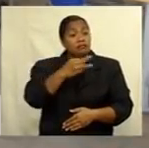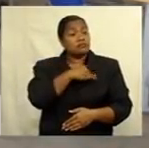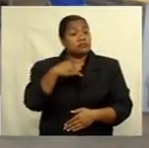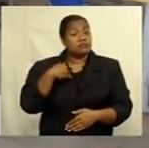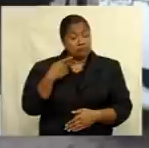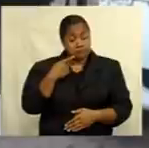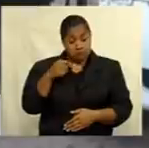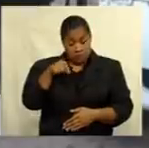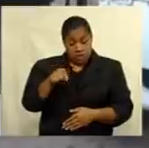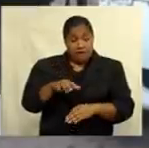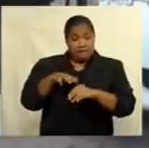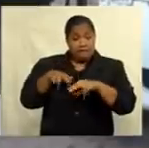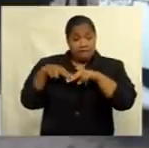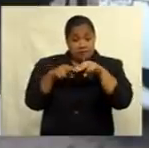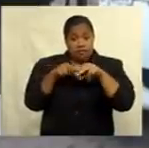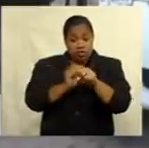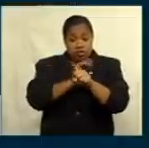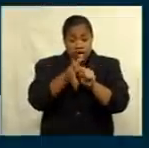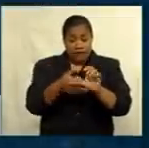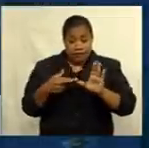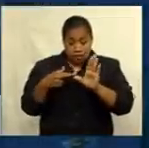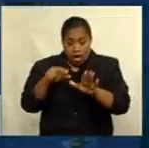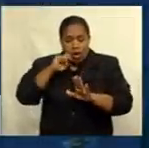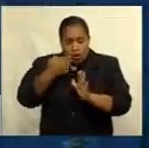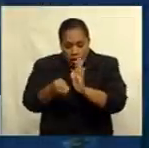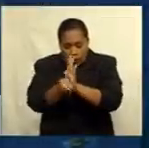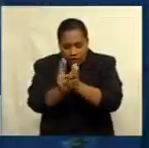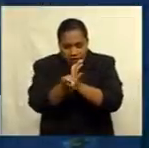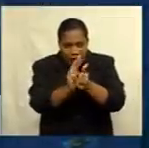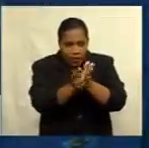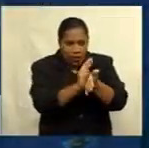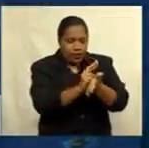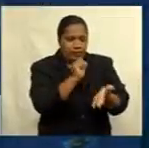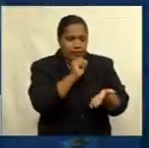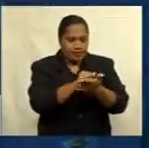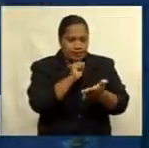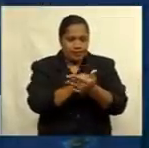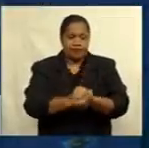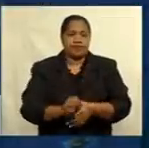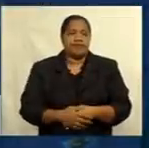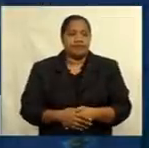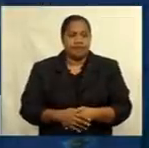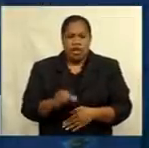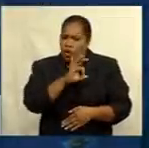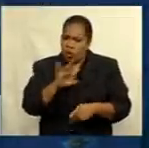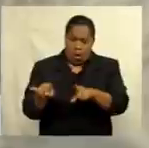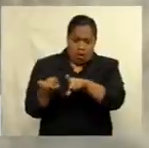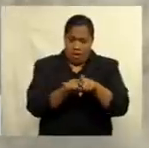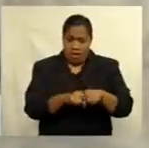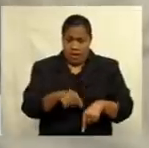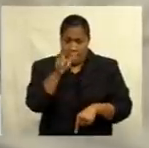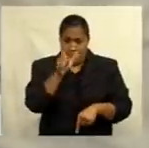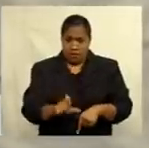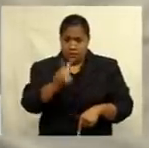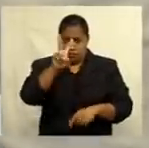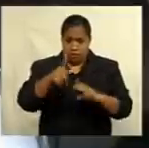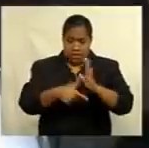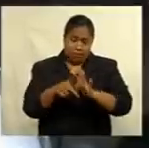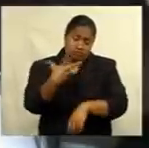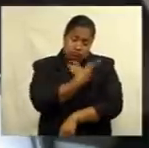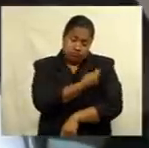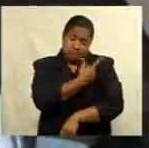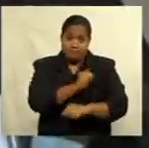COVID response will be reviewed critically. So it doesn't mean that somebody is fully vaccinated, they will never be tested again. So there are